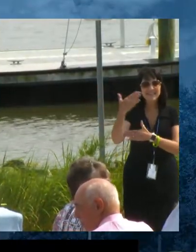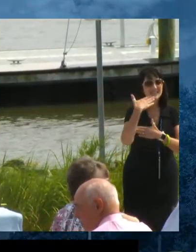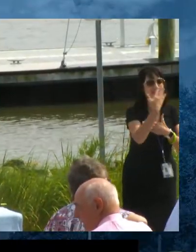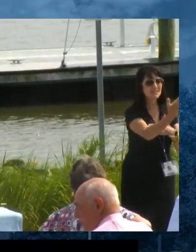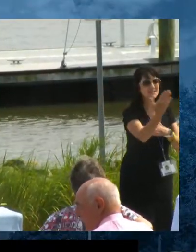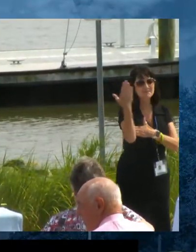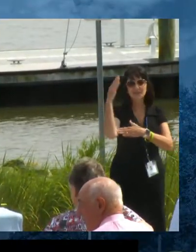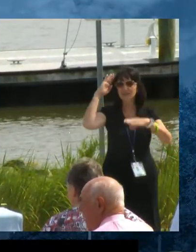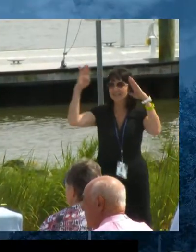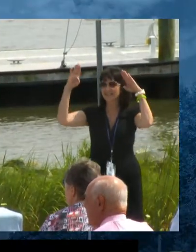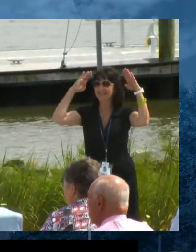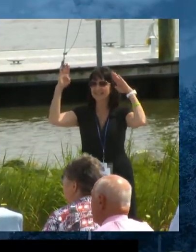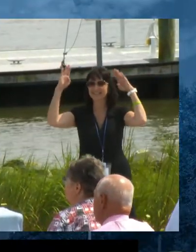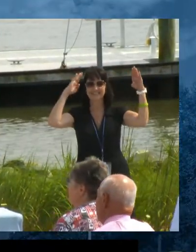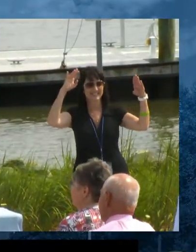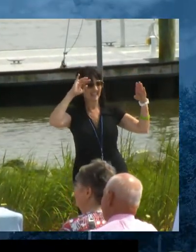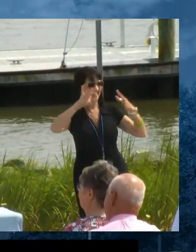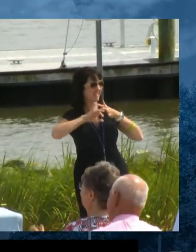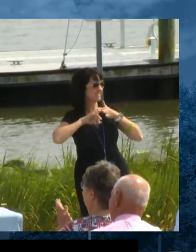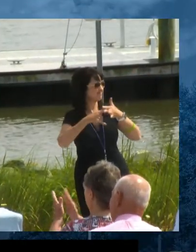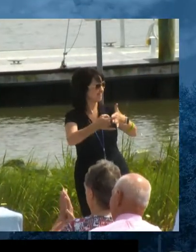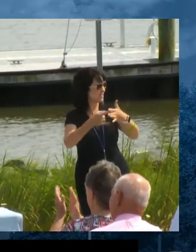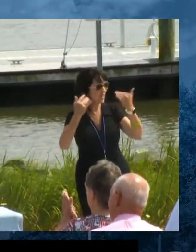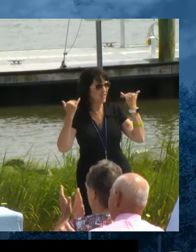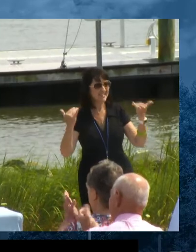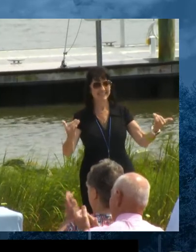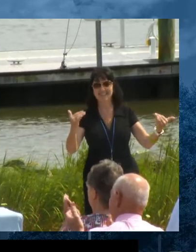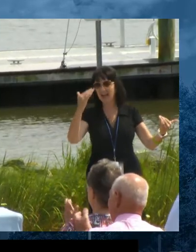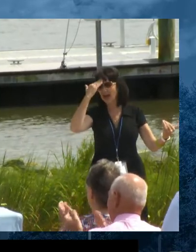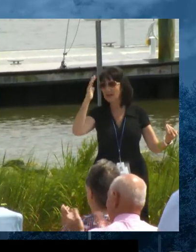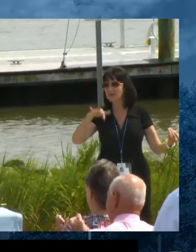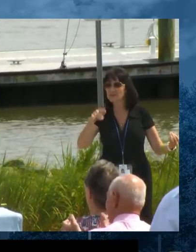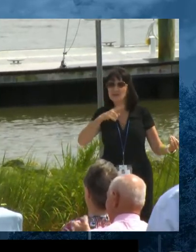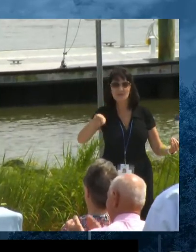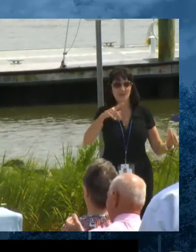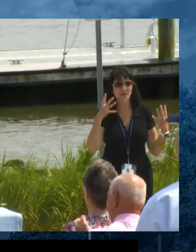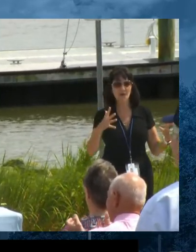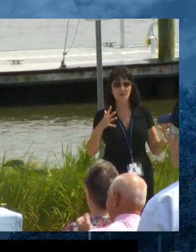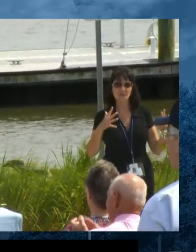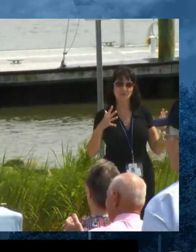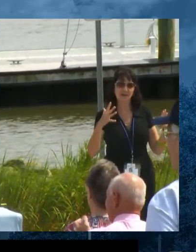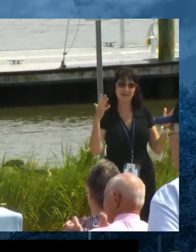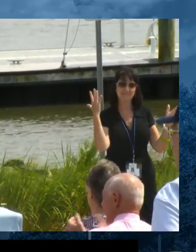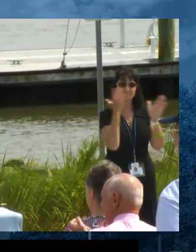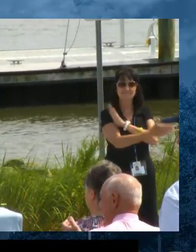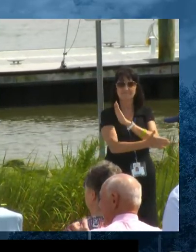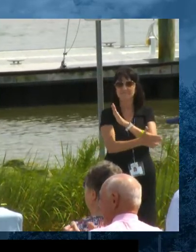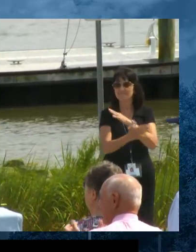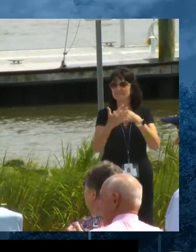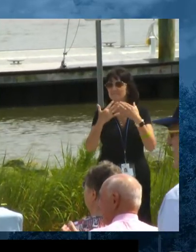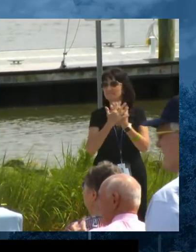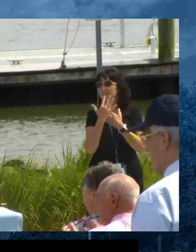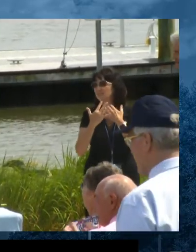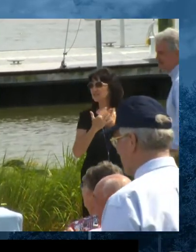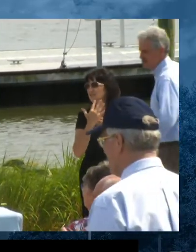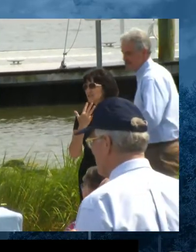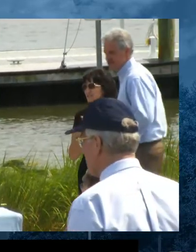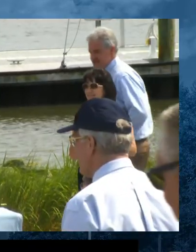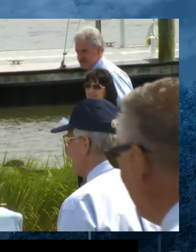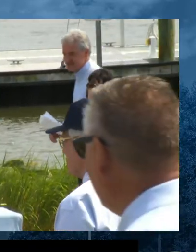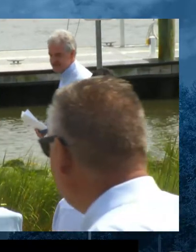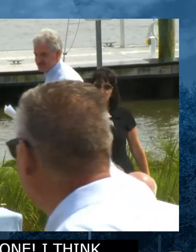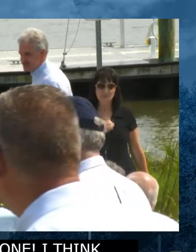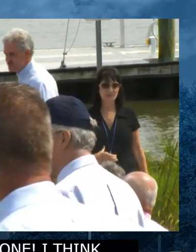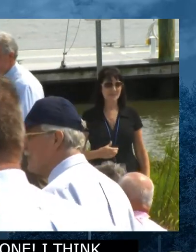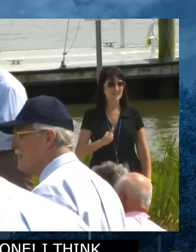I think we should get this show on the road. I know y'all want to get back to the beach. I wish I was getting a trip to the